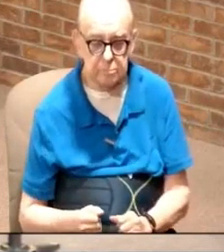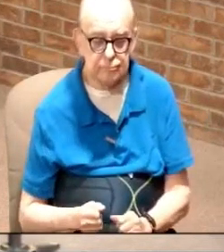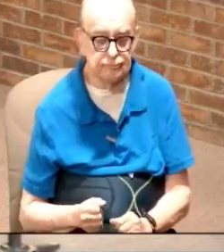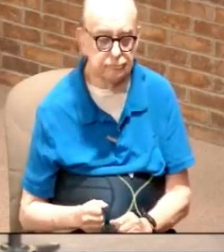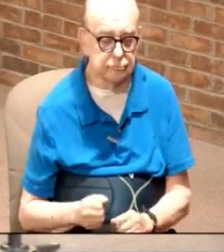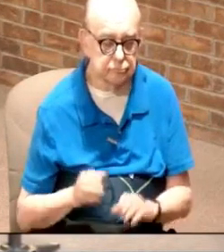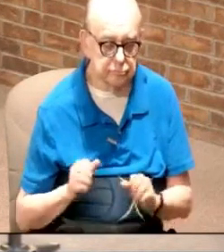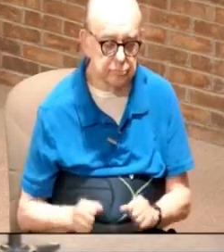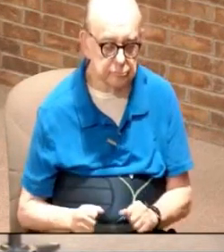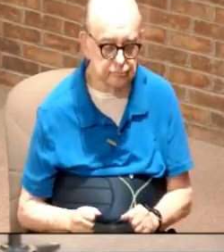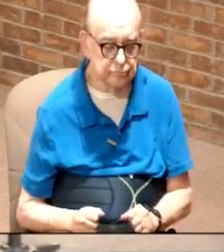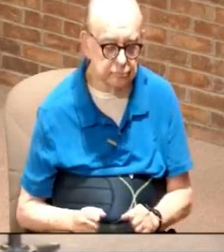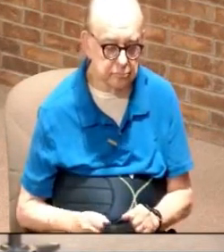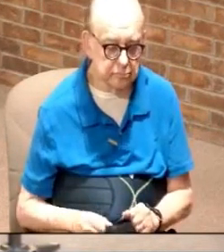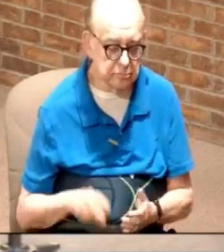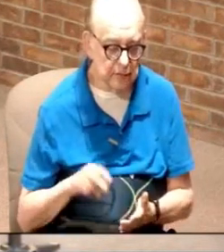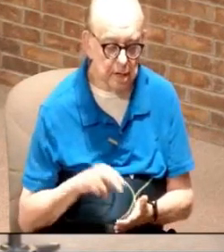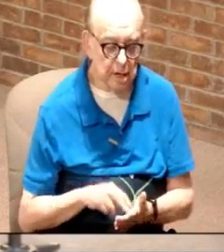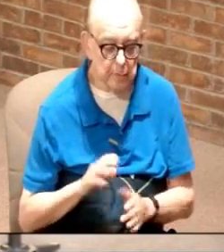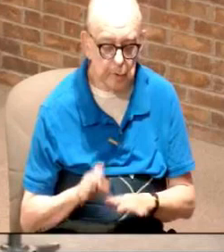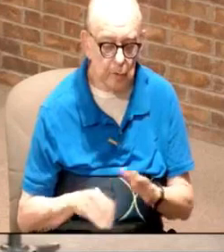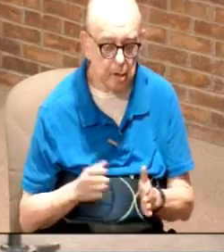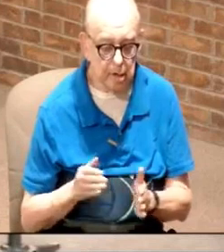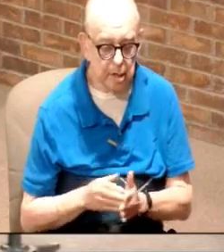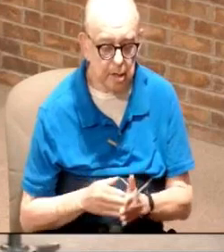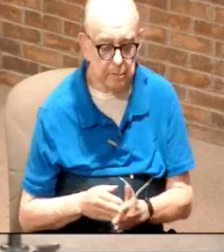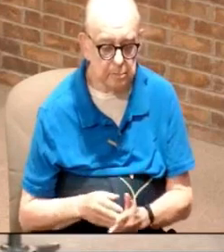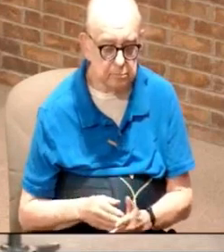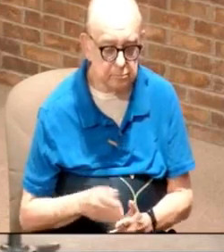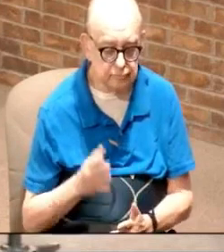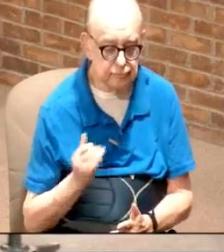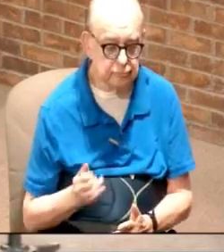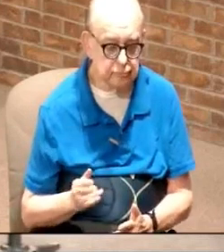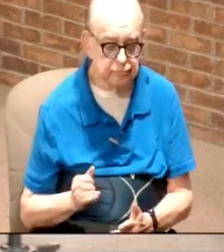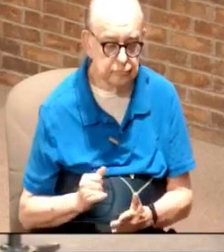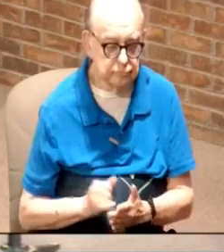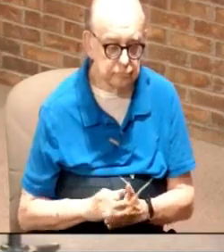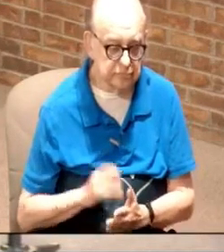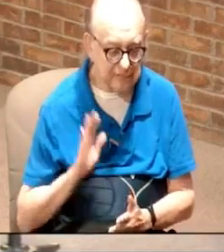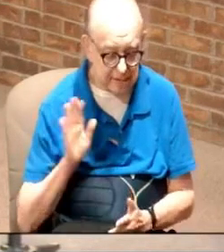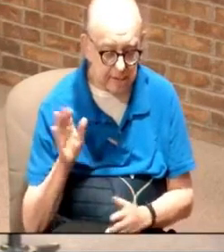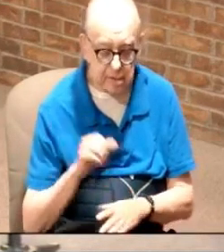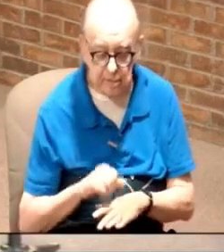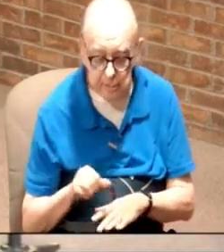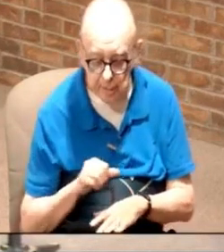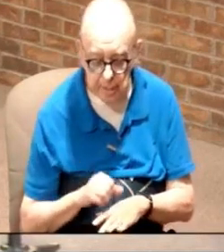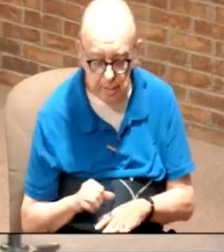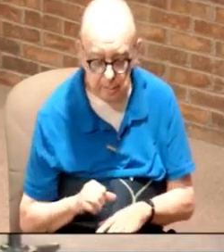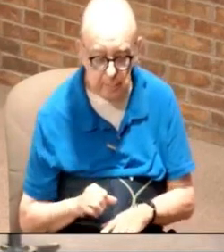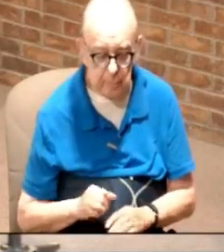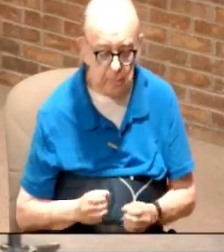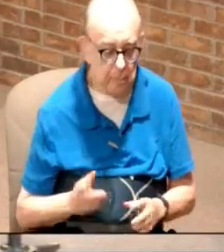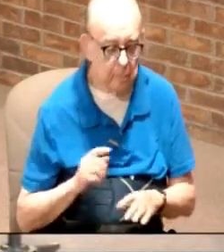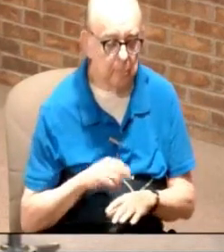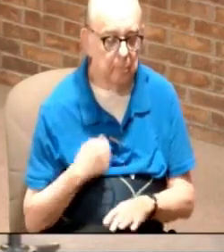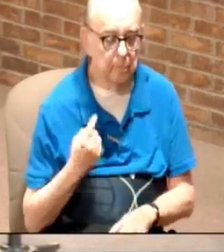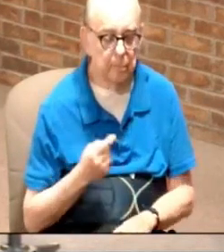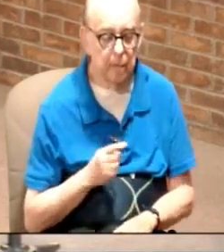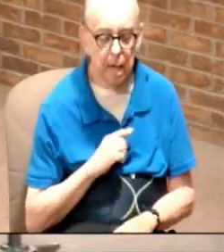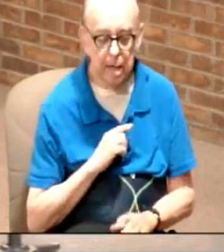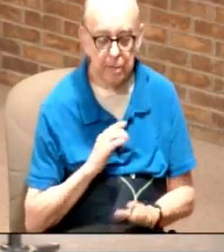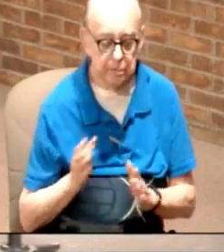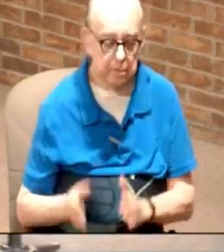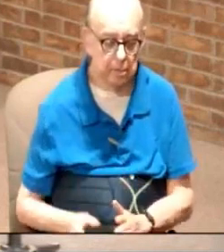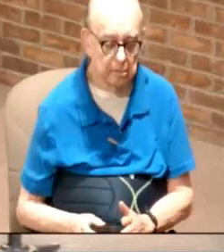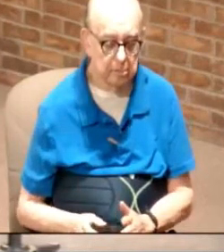to be able to get up and walk again because that's his anointing. But so many times as Christians